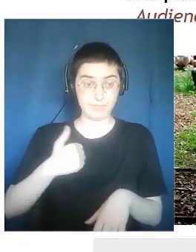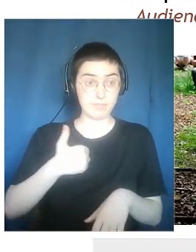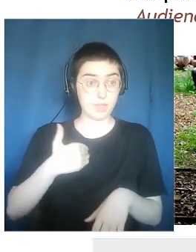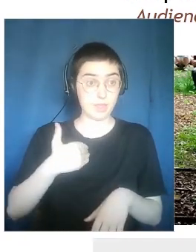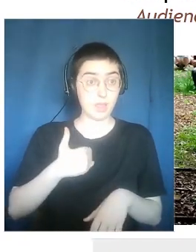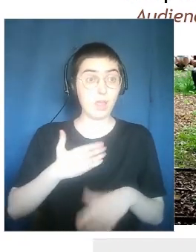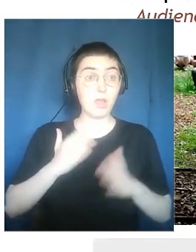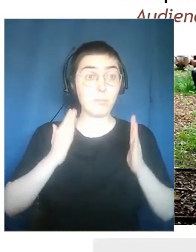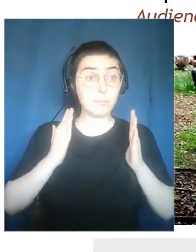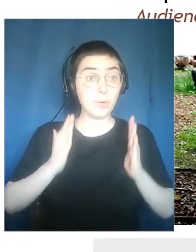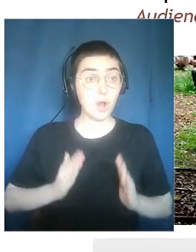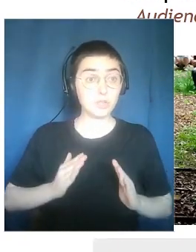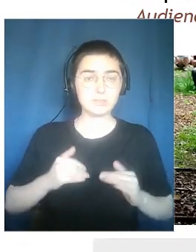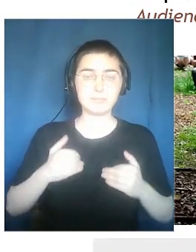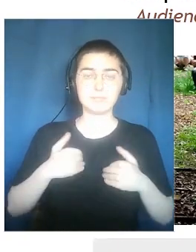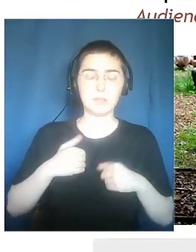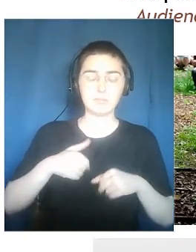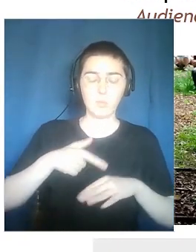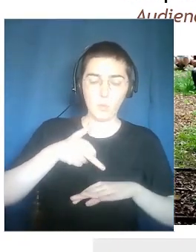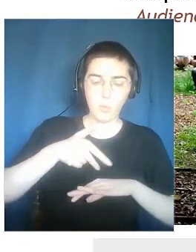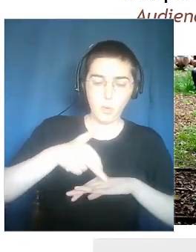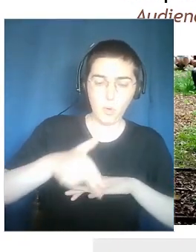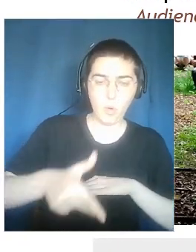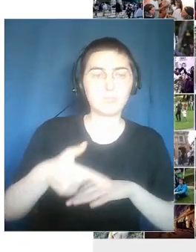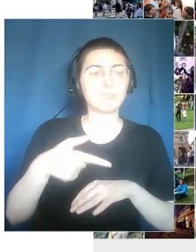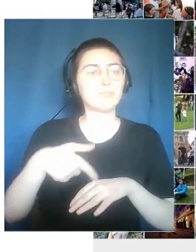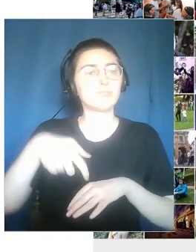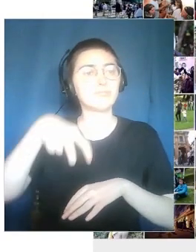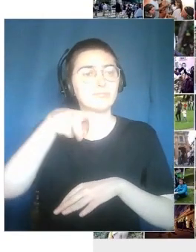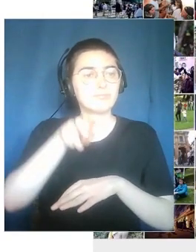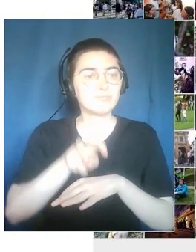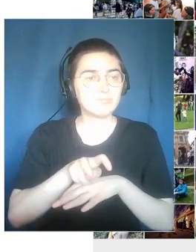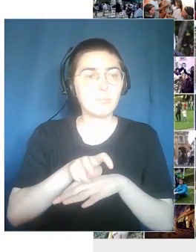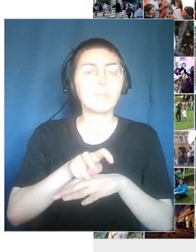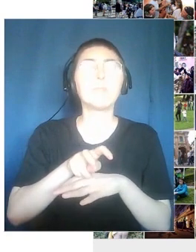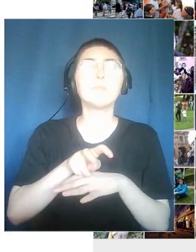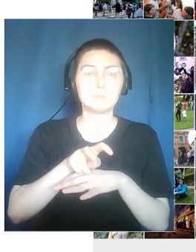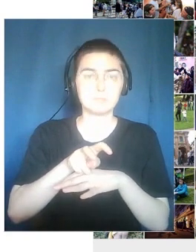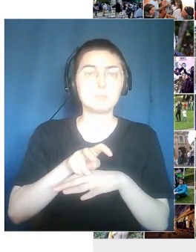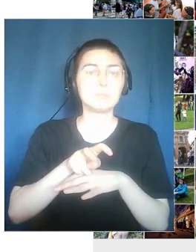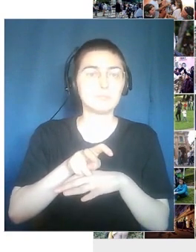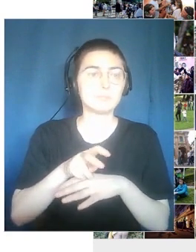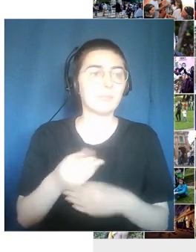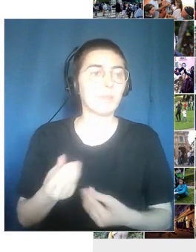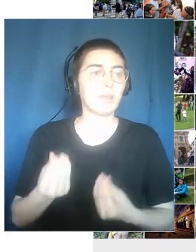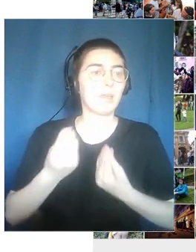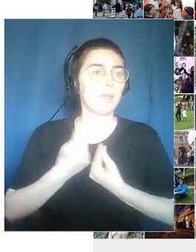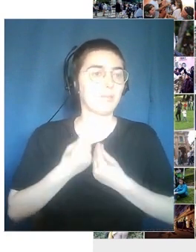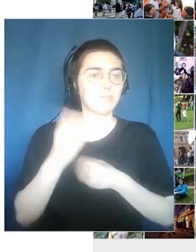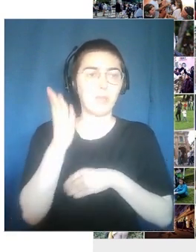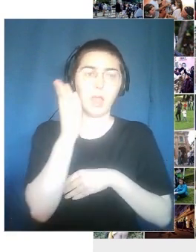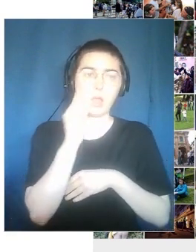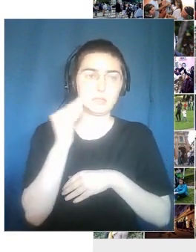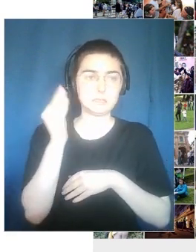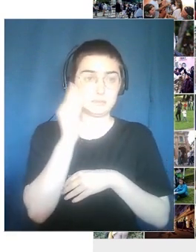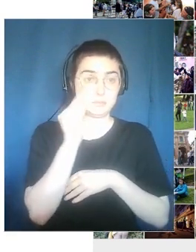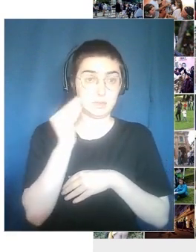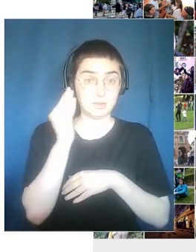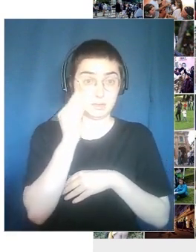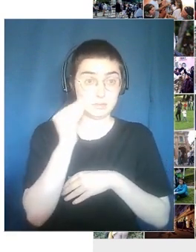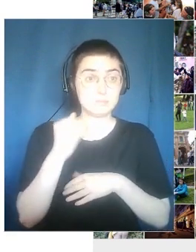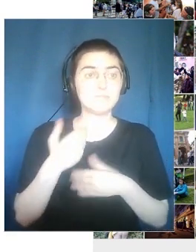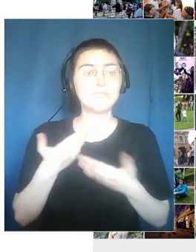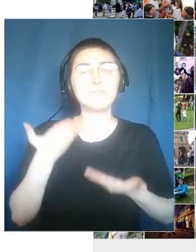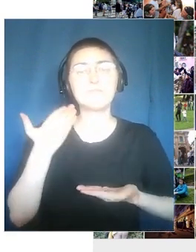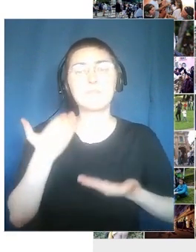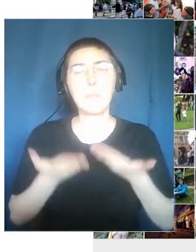But their actions produce a unique experience every time. This can